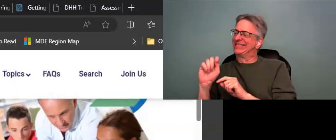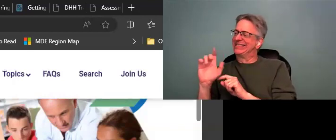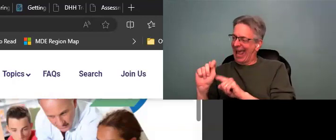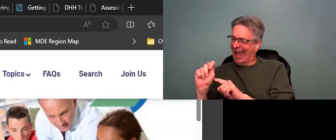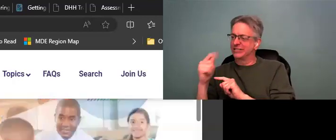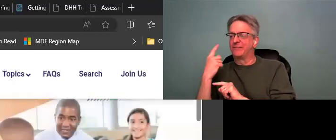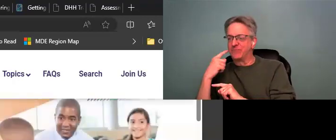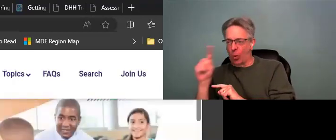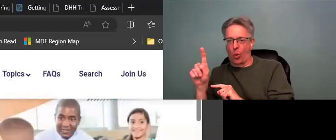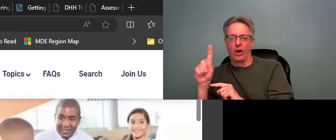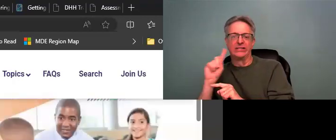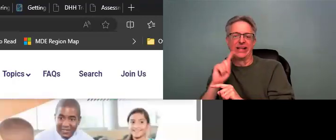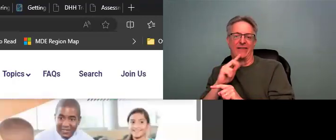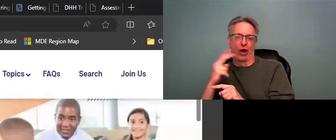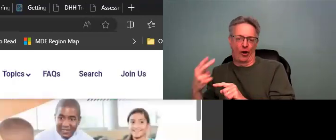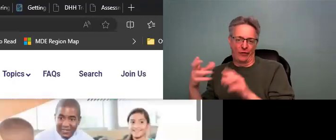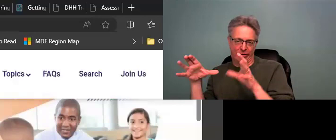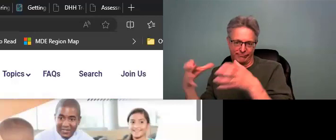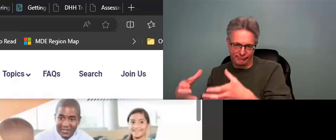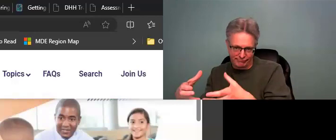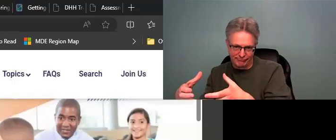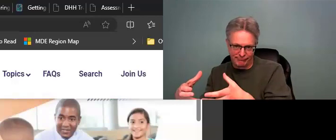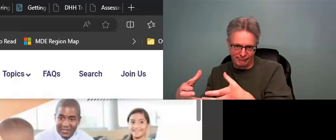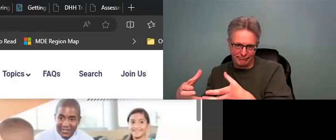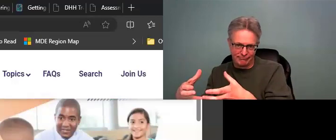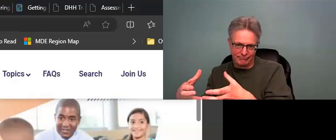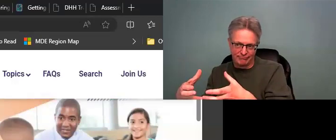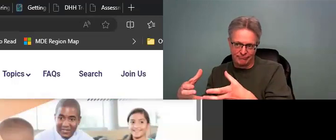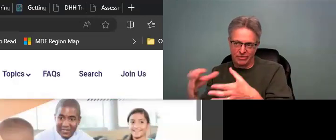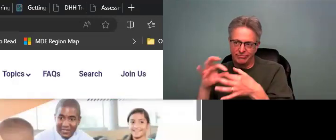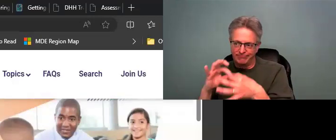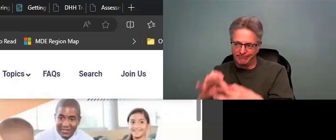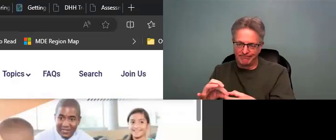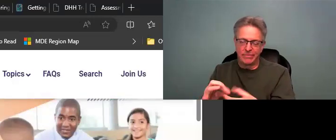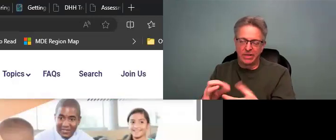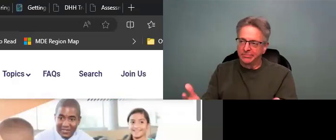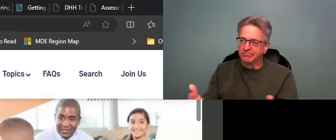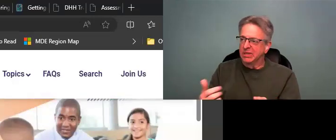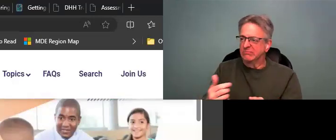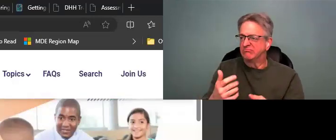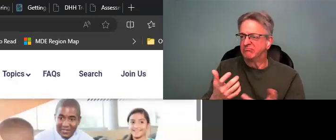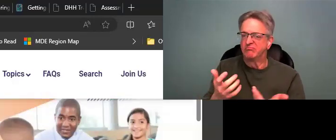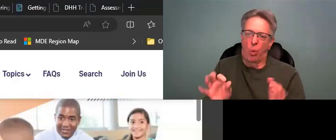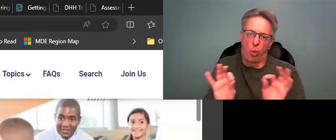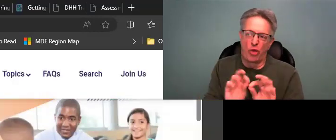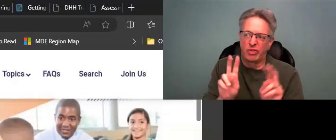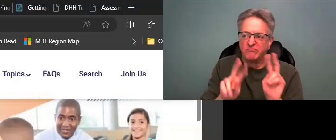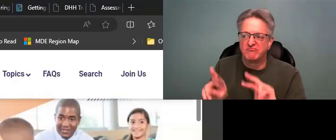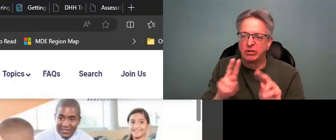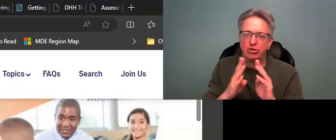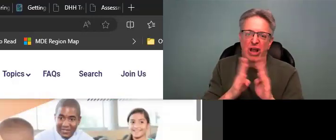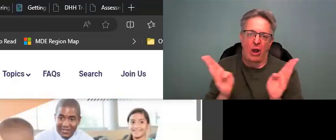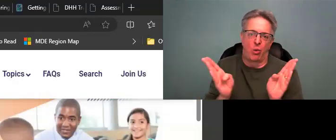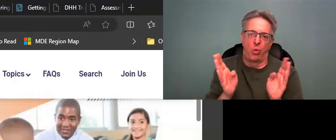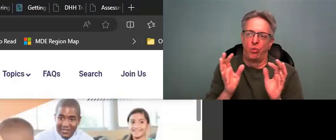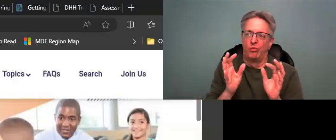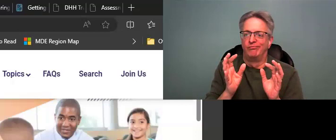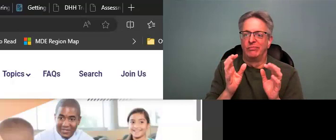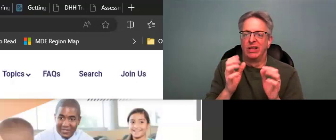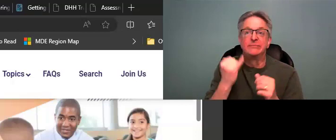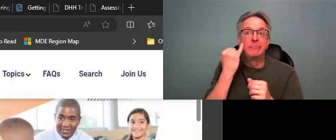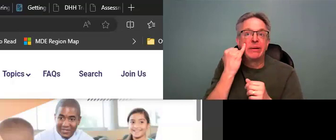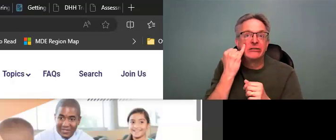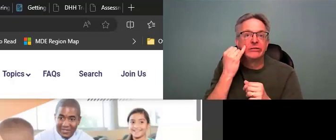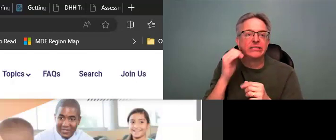Um, they are the, uh, I would say the lighthouse for the deaf and hard of hearing group. As far as that information goes, it's